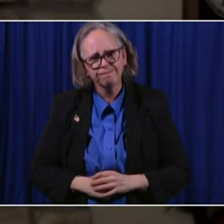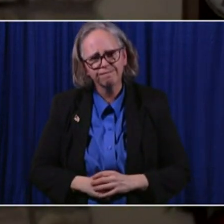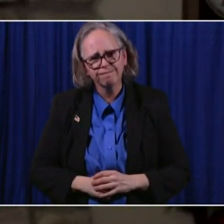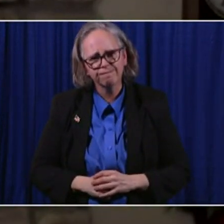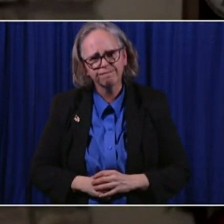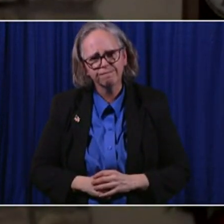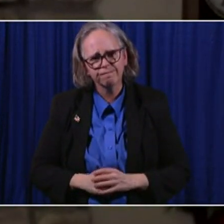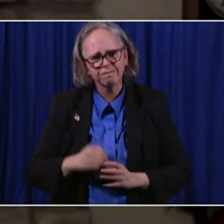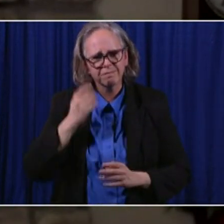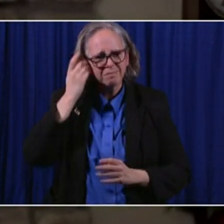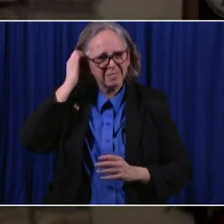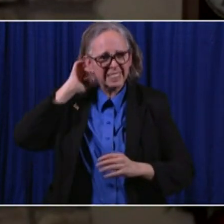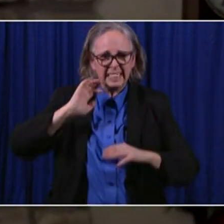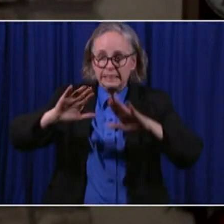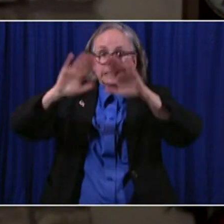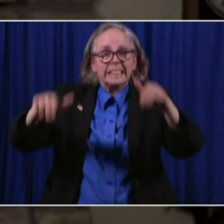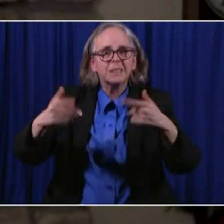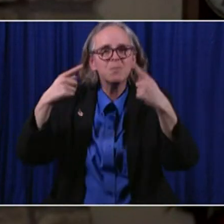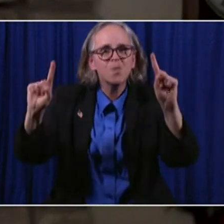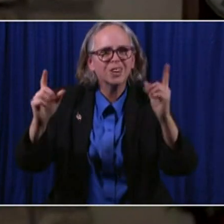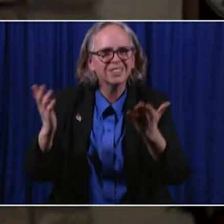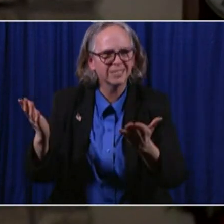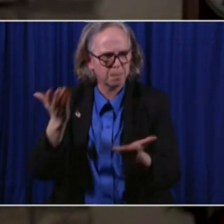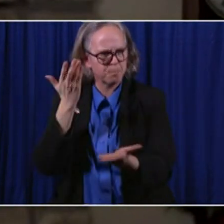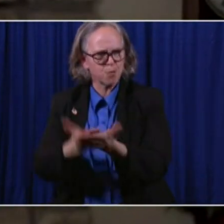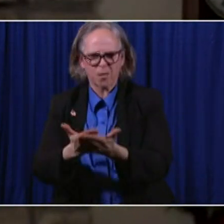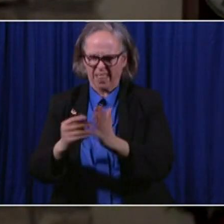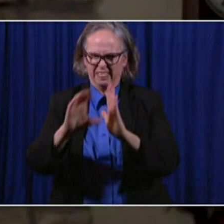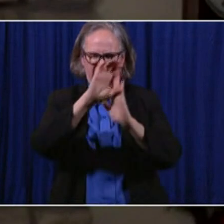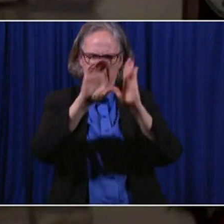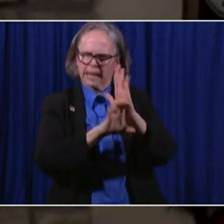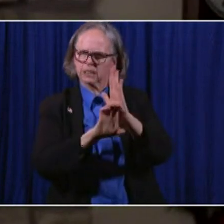the system worked and the Constitution held.